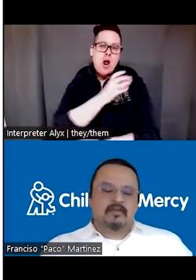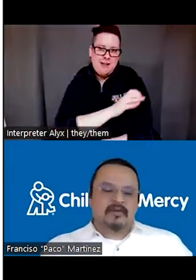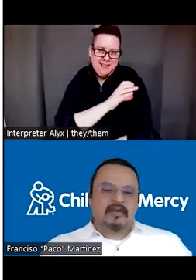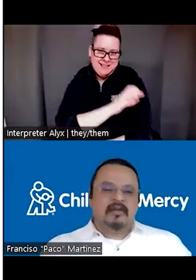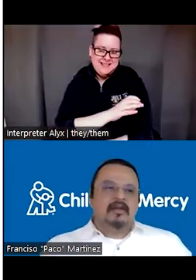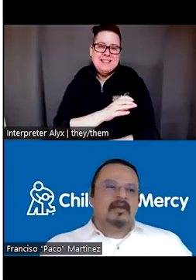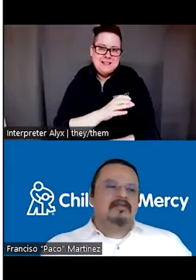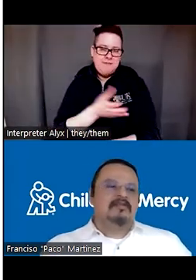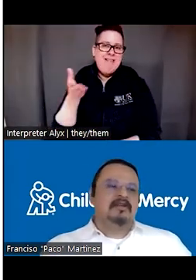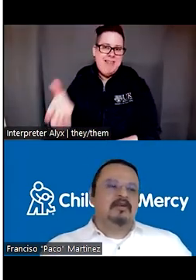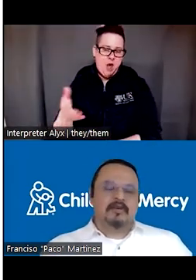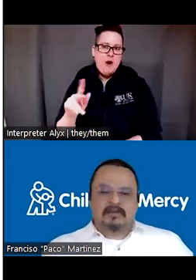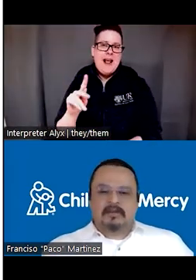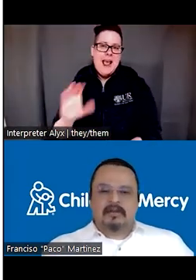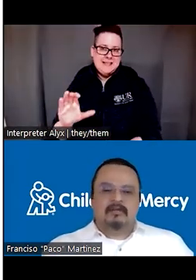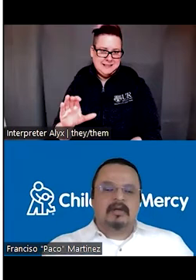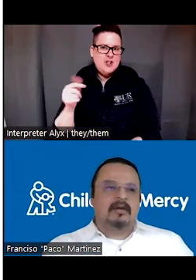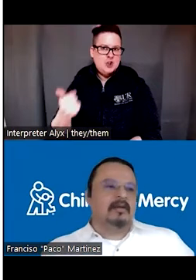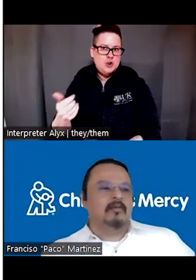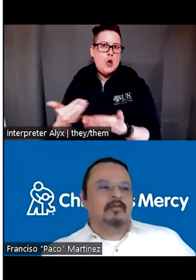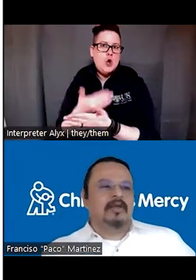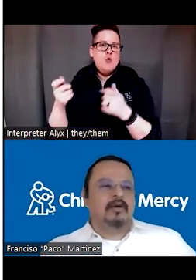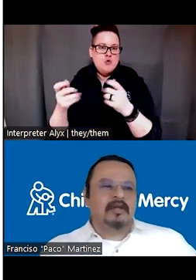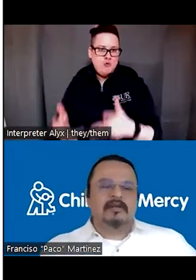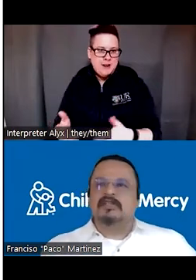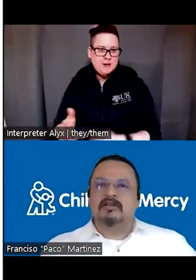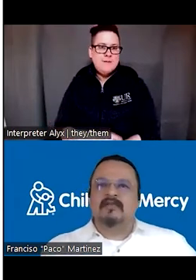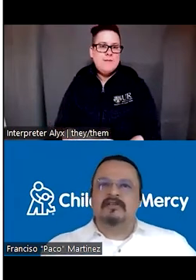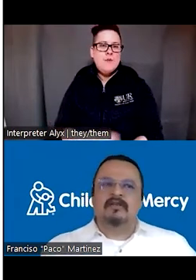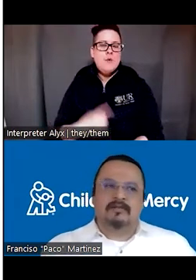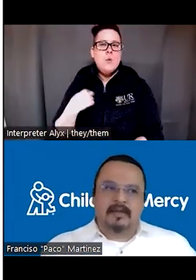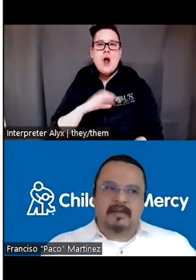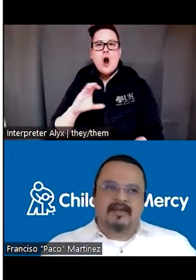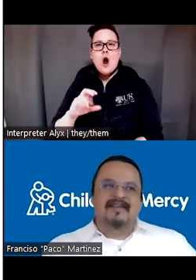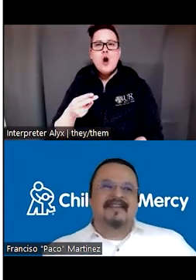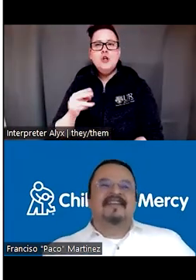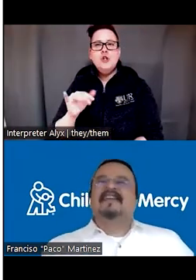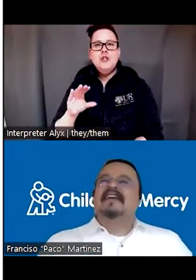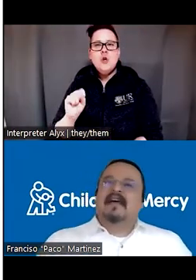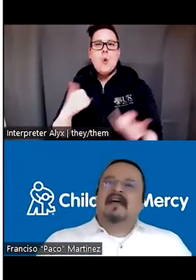in Children's Mercy. And she's the new director. And are in what we call the Chicos version three.